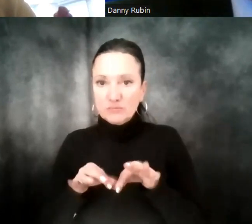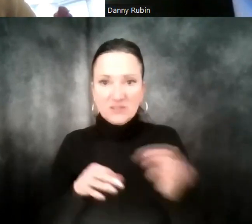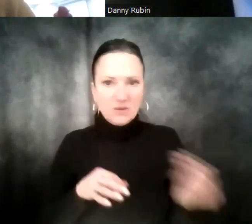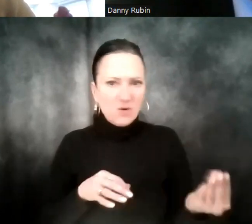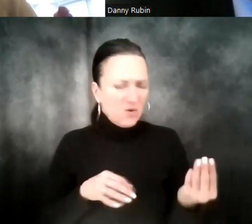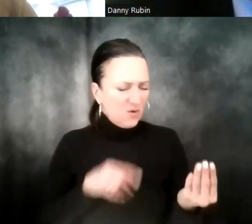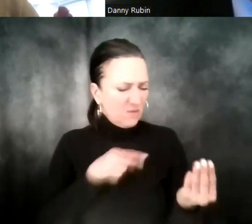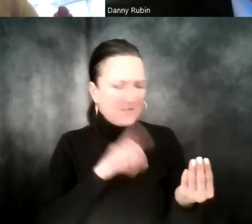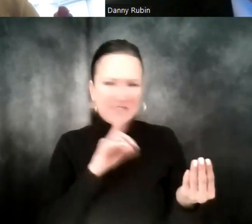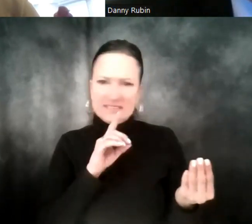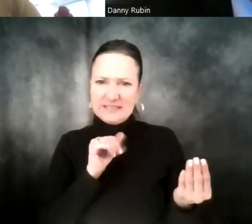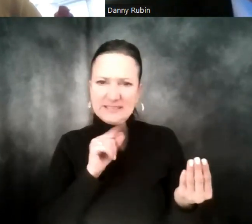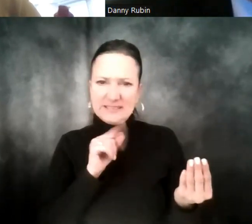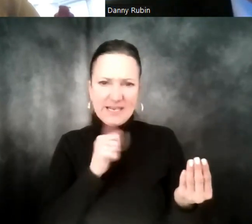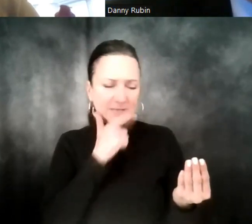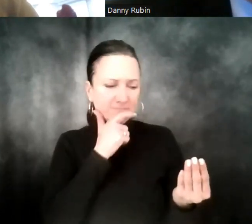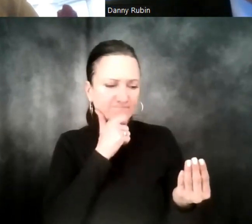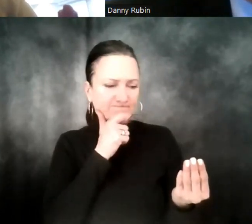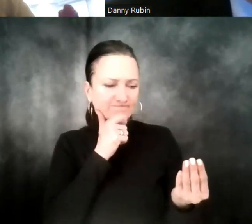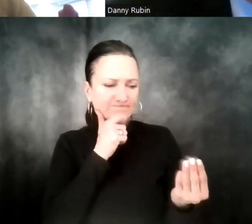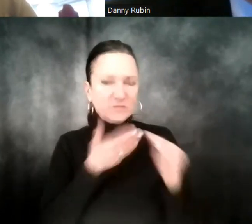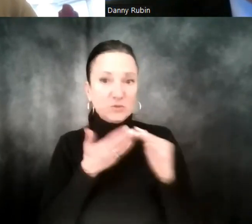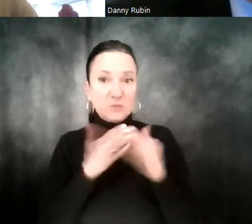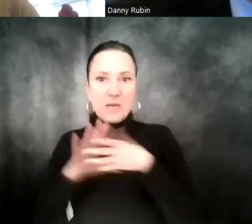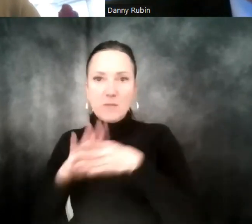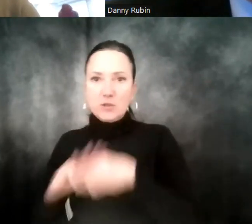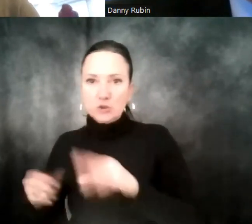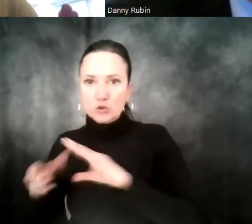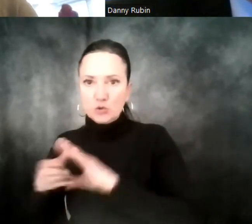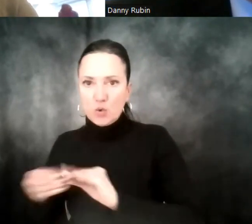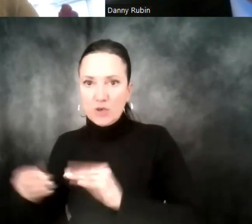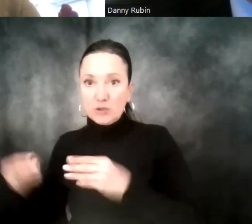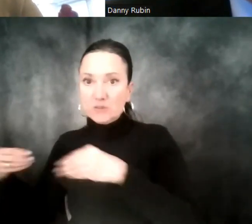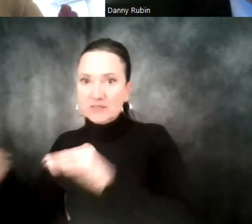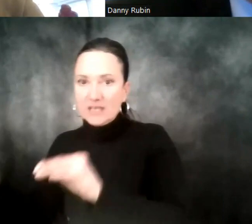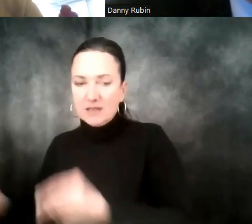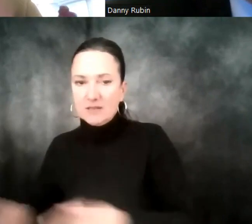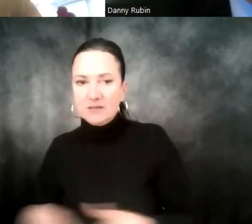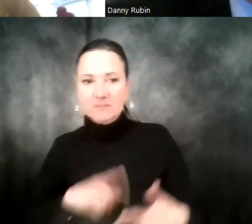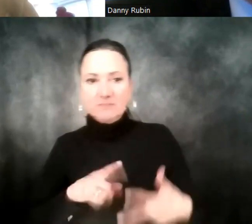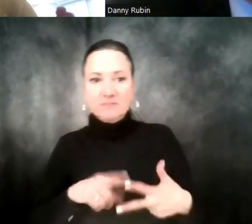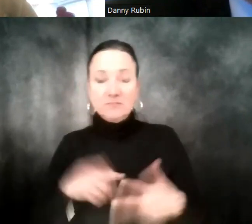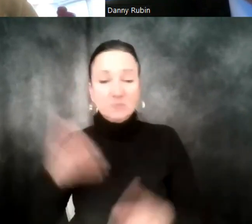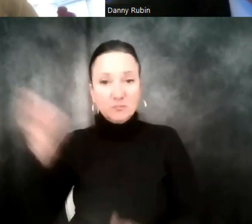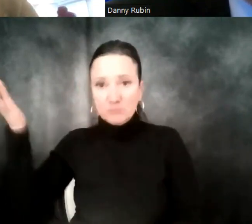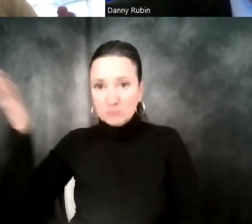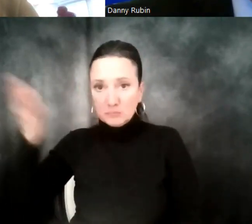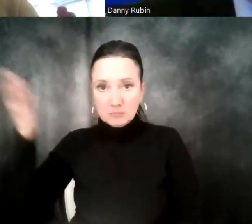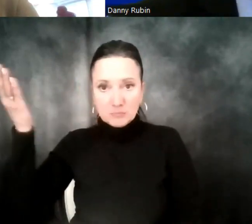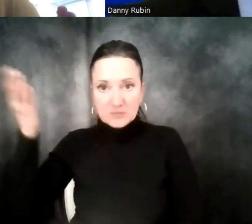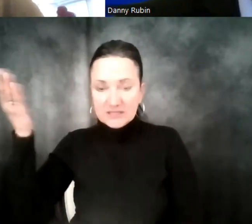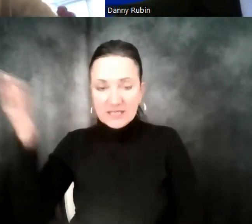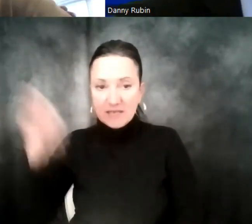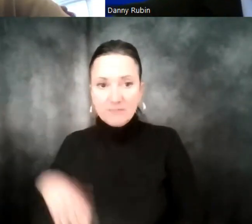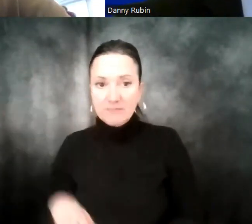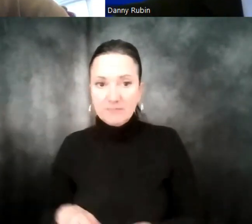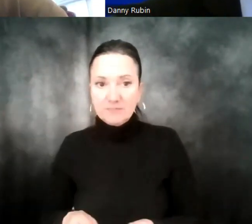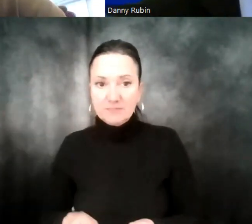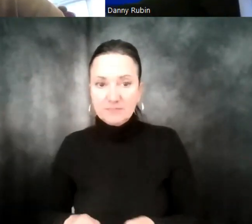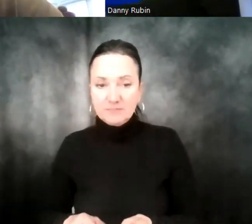a story in order to sell something to a client. Secondly, being able to present in front of an audience, like I've been being home right now,